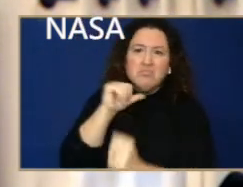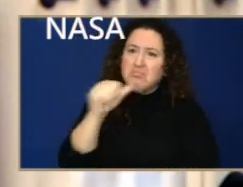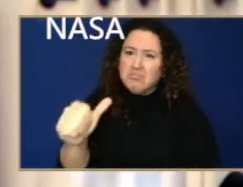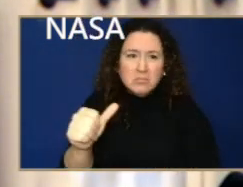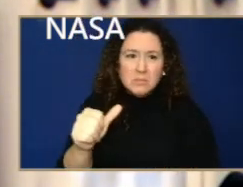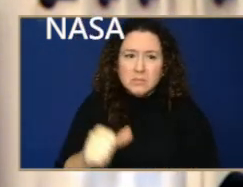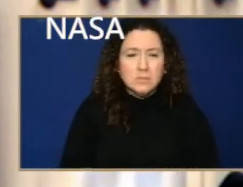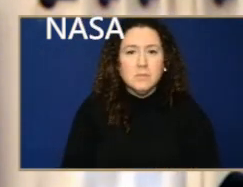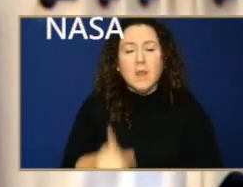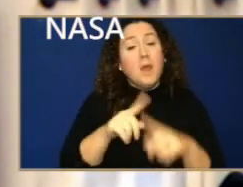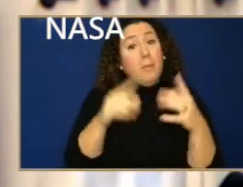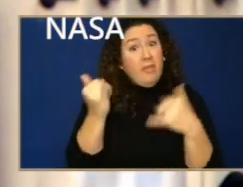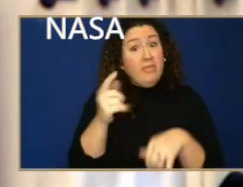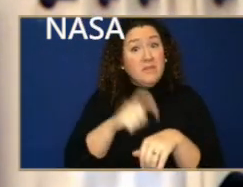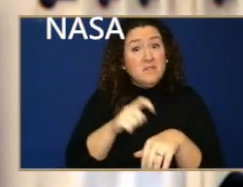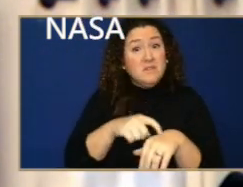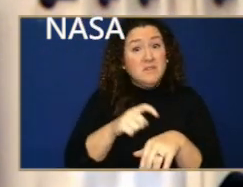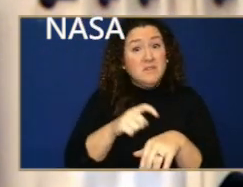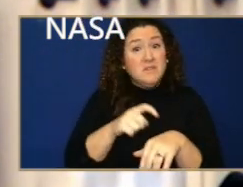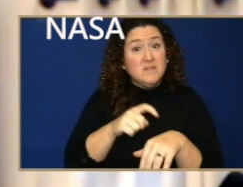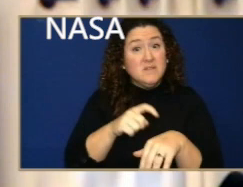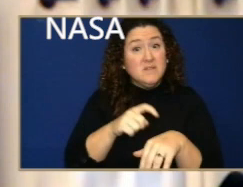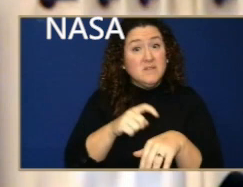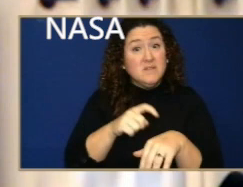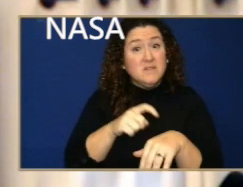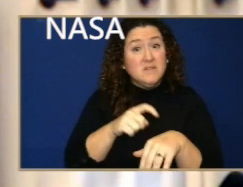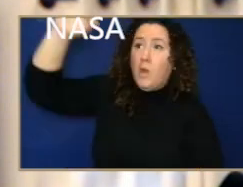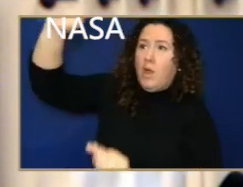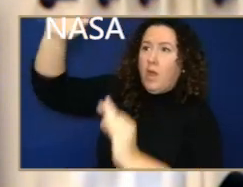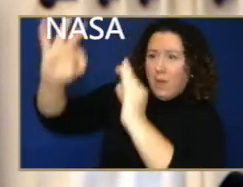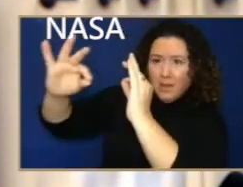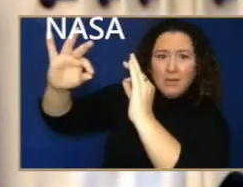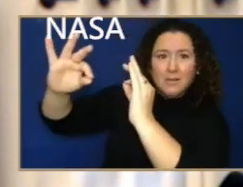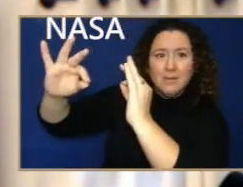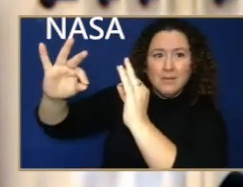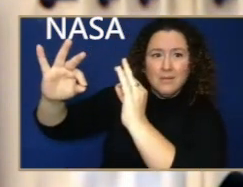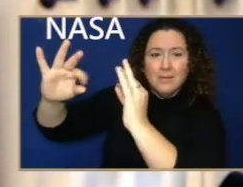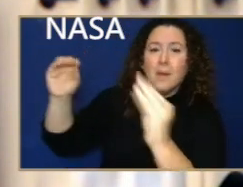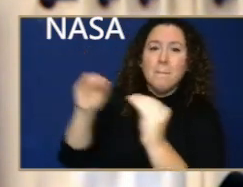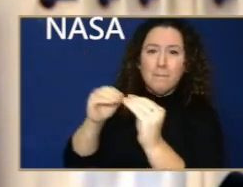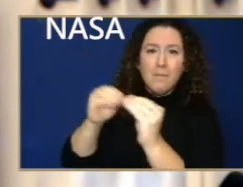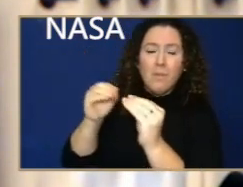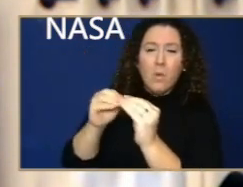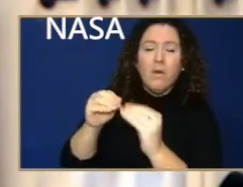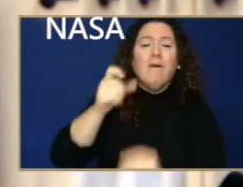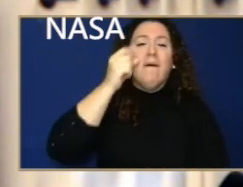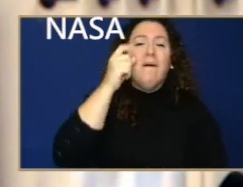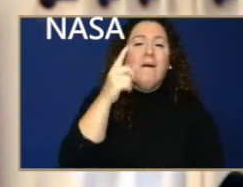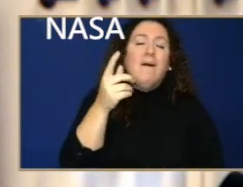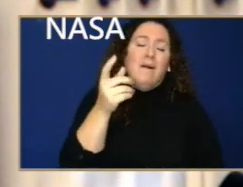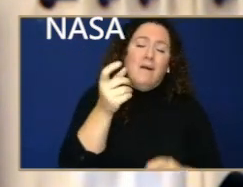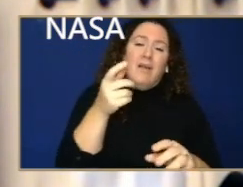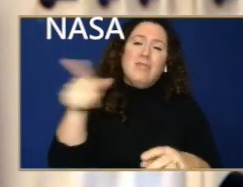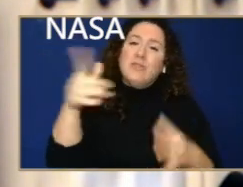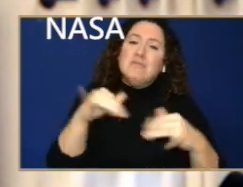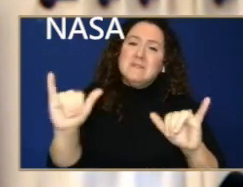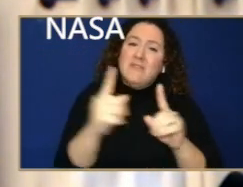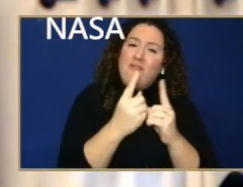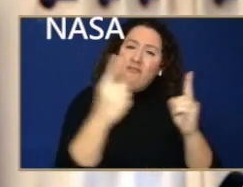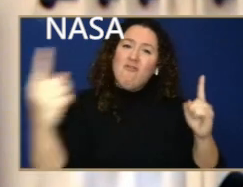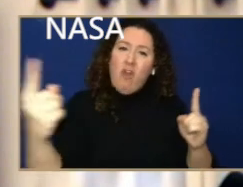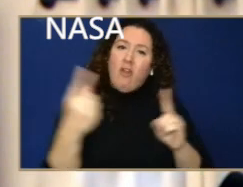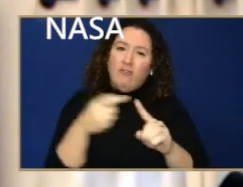they're coming very close. And that's just because of the alignment between them. They're not close in space. They're still hundreds of millions of kilometers apart from each other. But they're